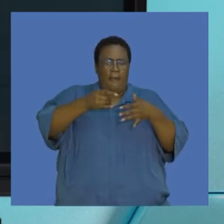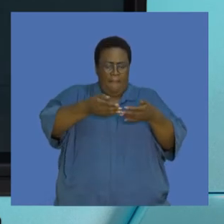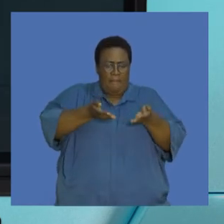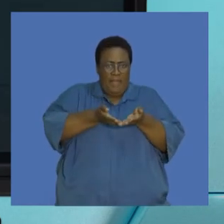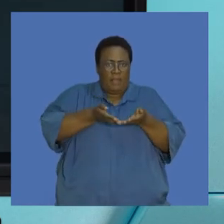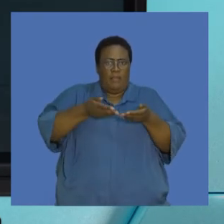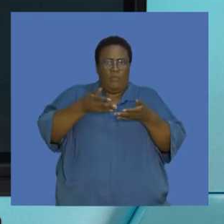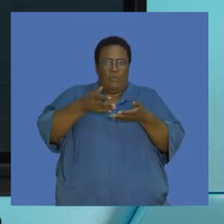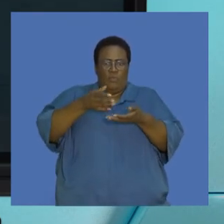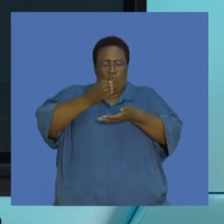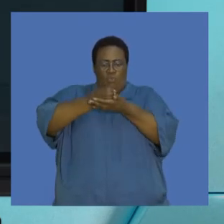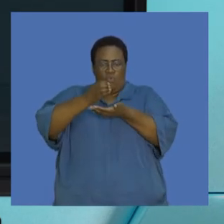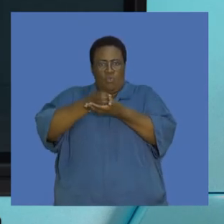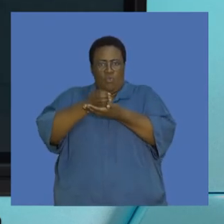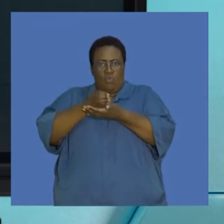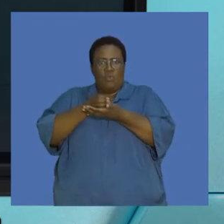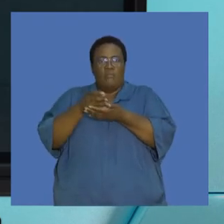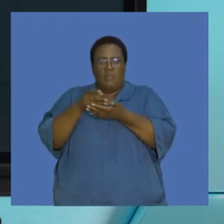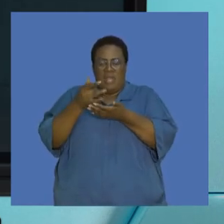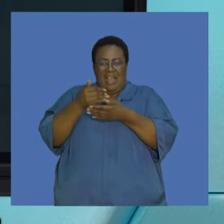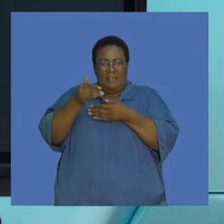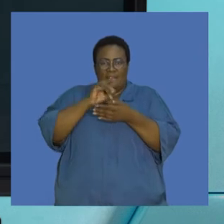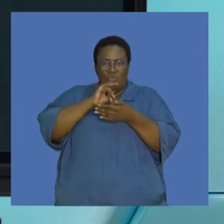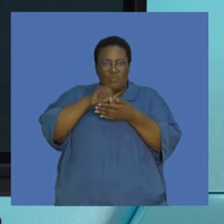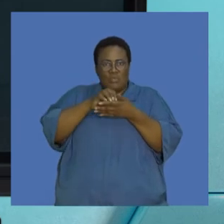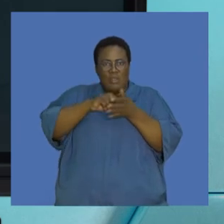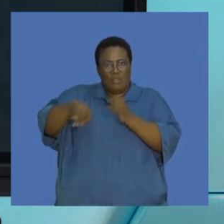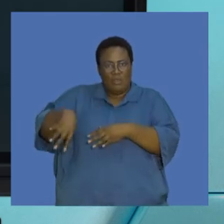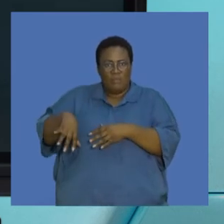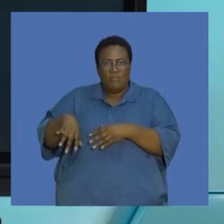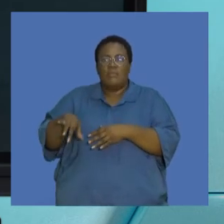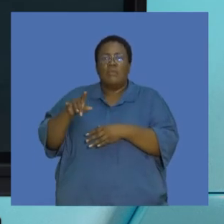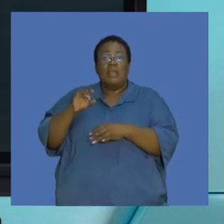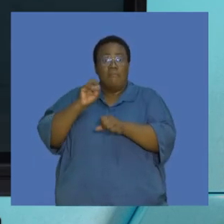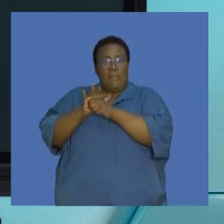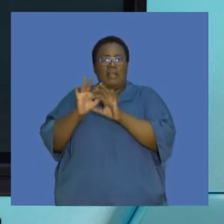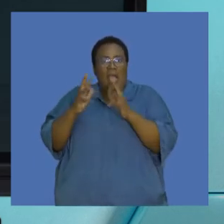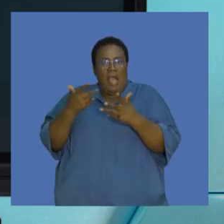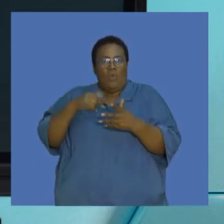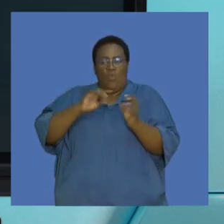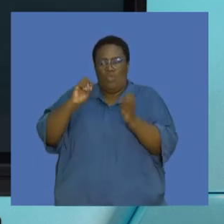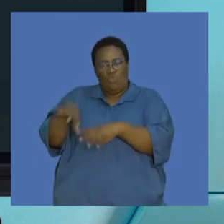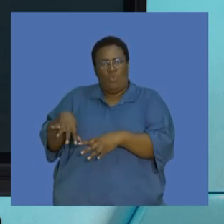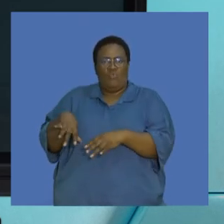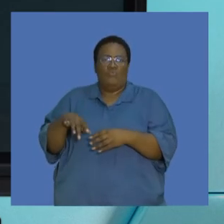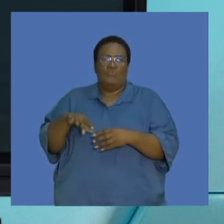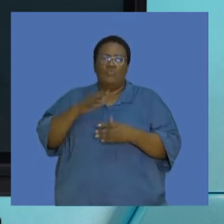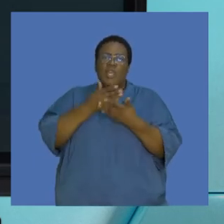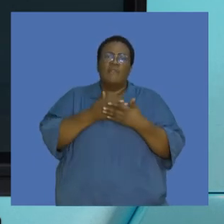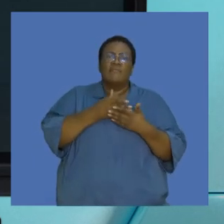been produced and have an impact in terms of the way we discard them off. So again, if you were to use your own